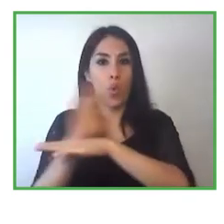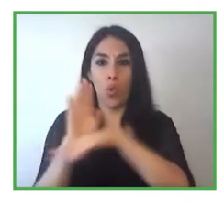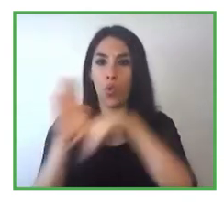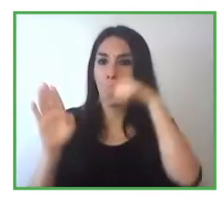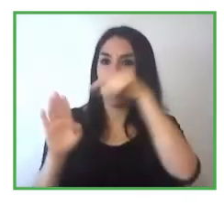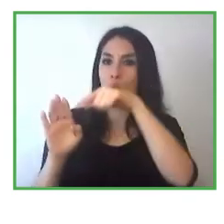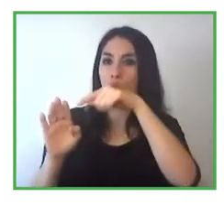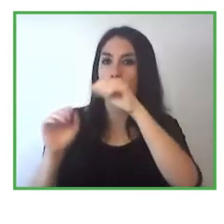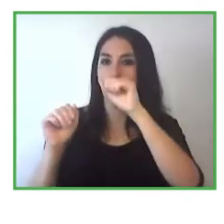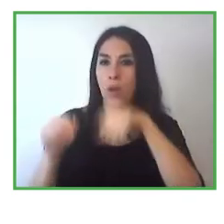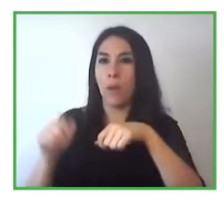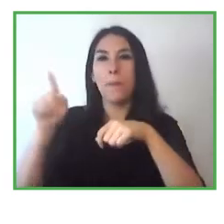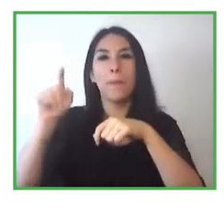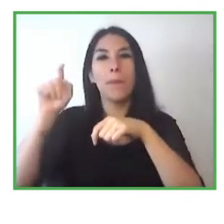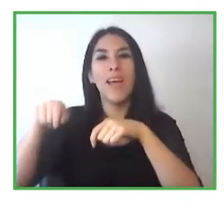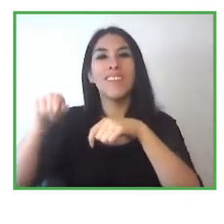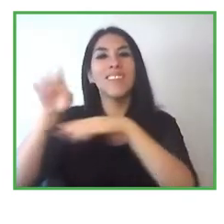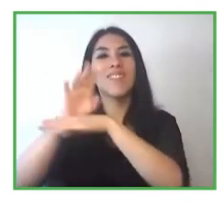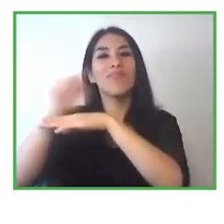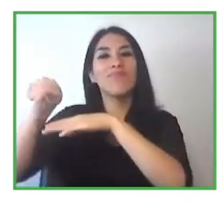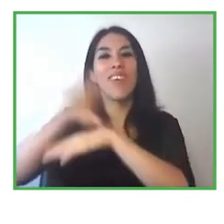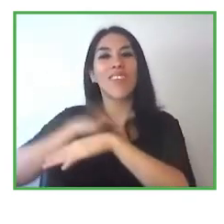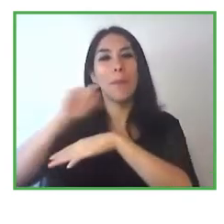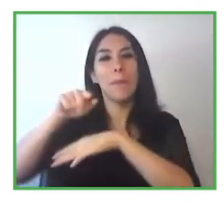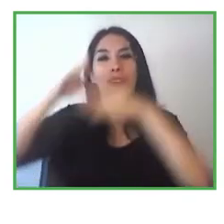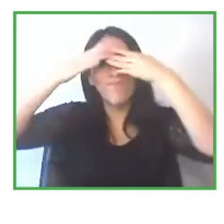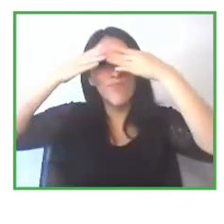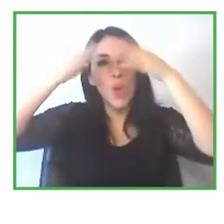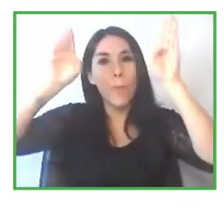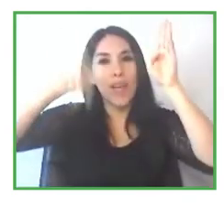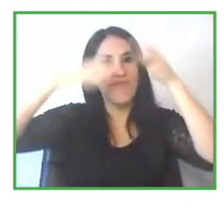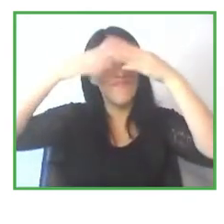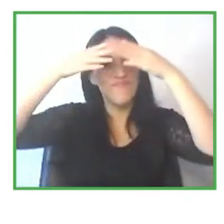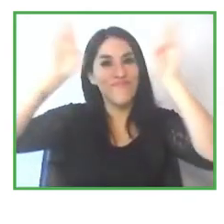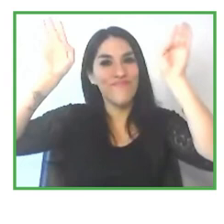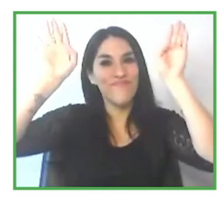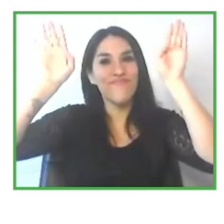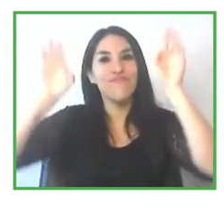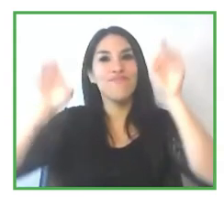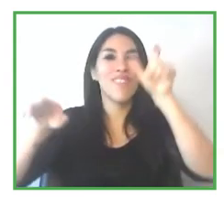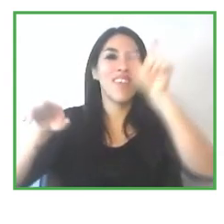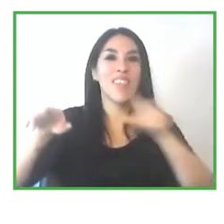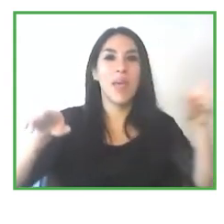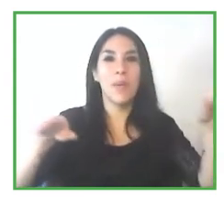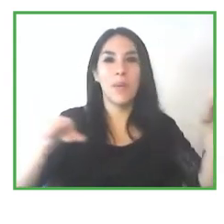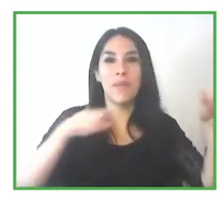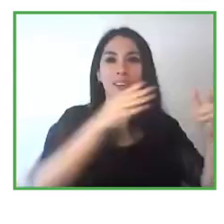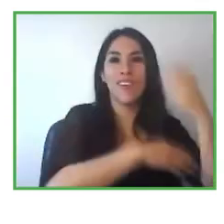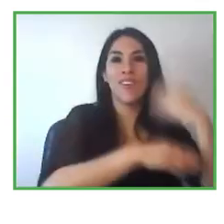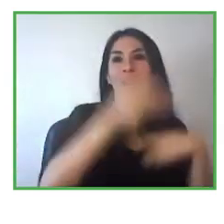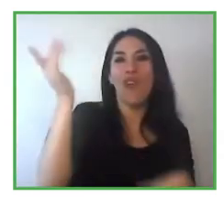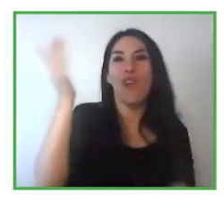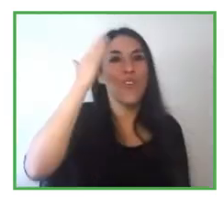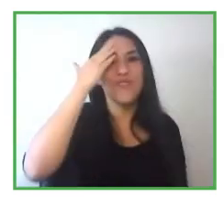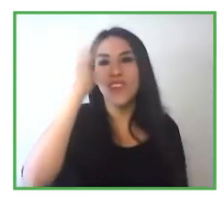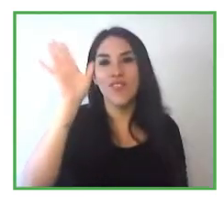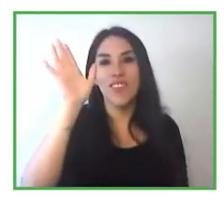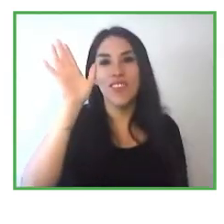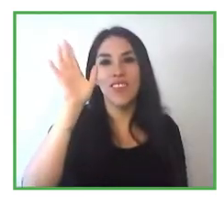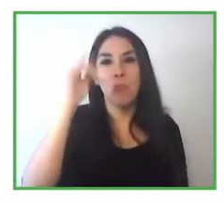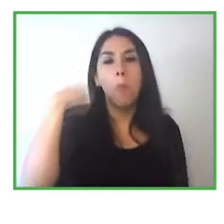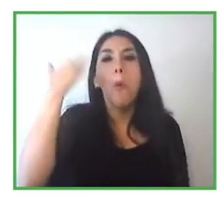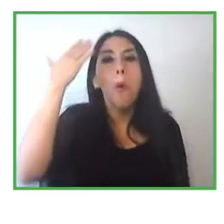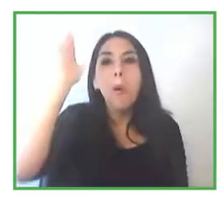a more broader vision and more in solidarity a vision that is more empathetic